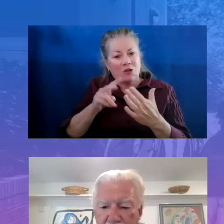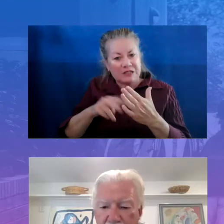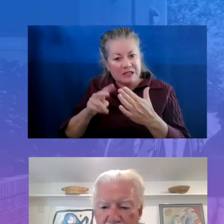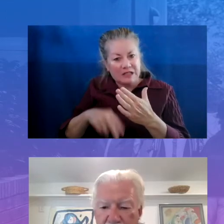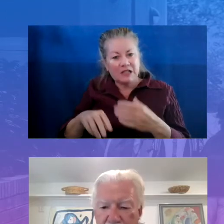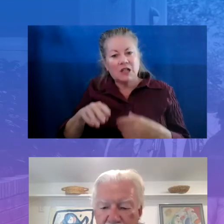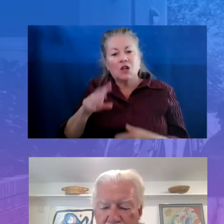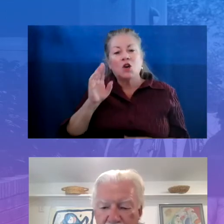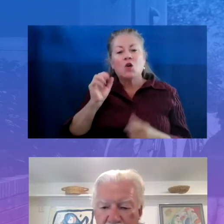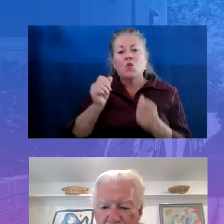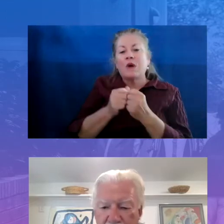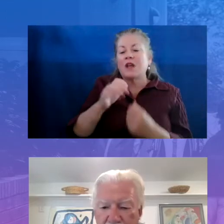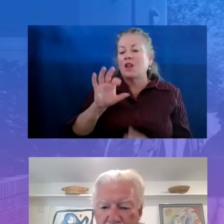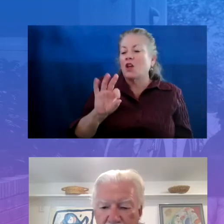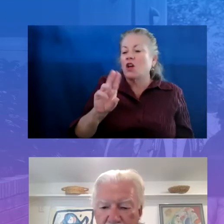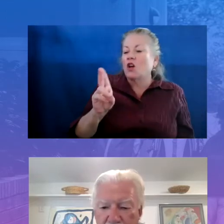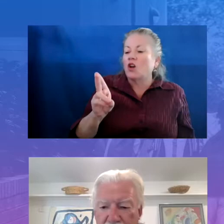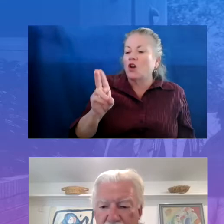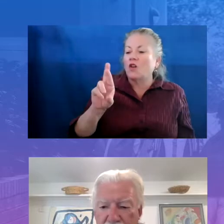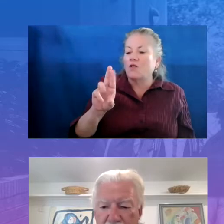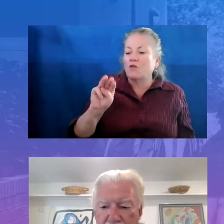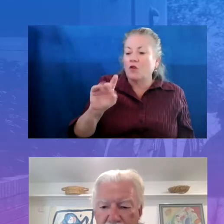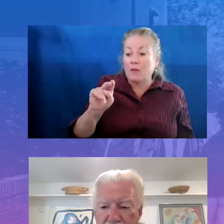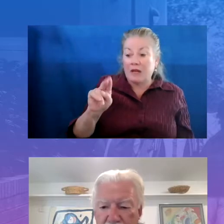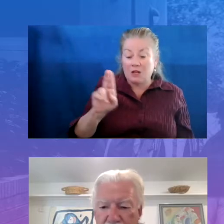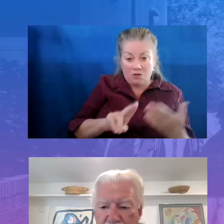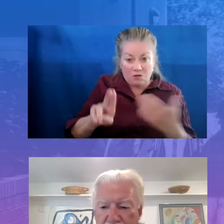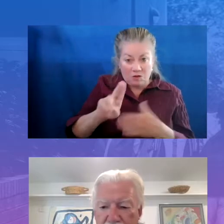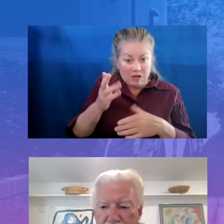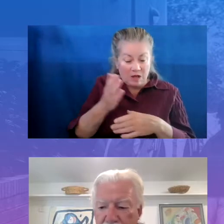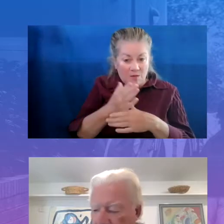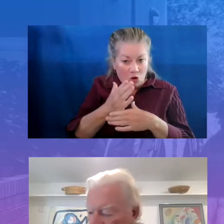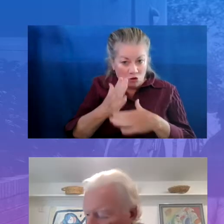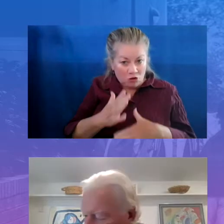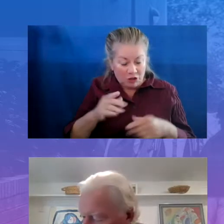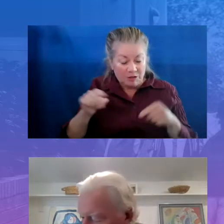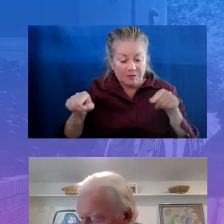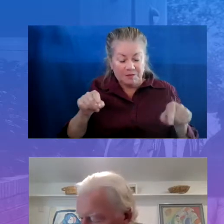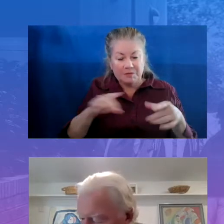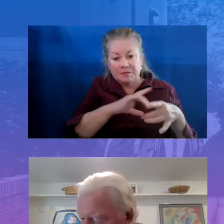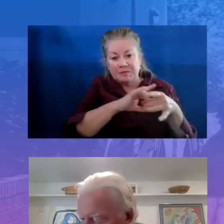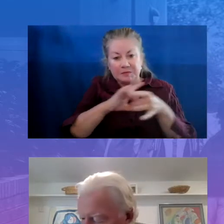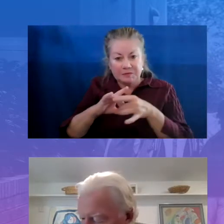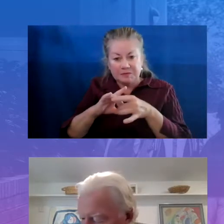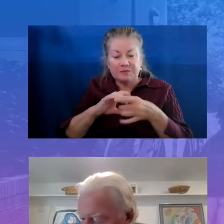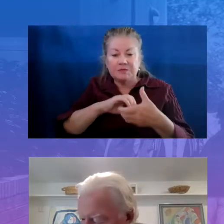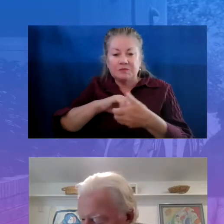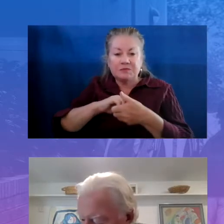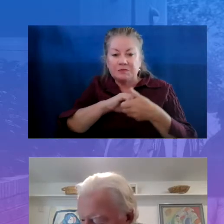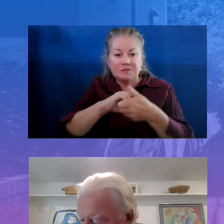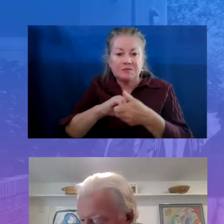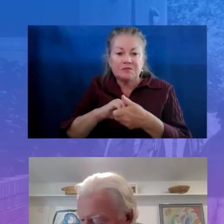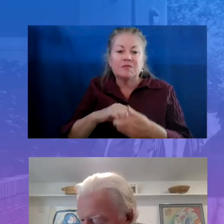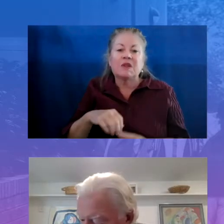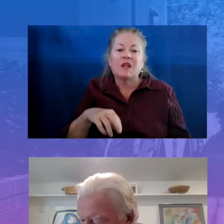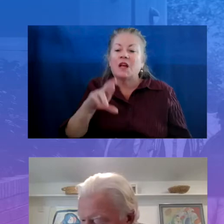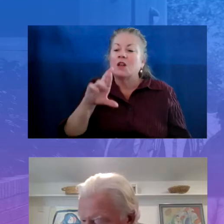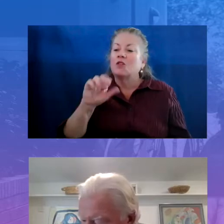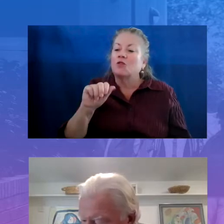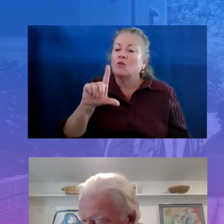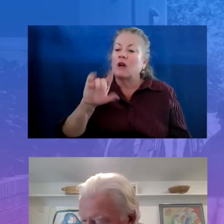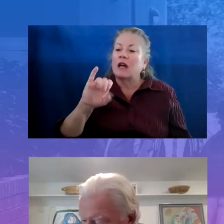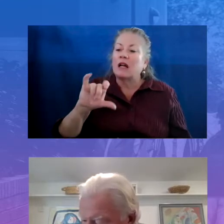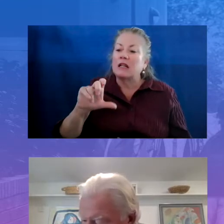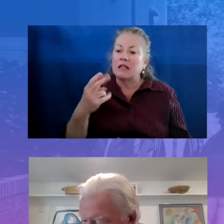partnership between South Carolina Department of Education and the Raleigh Institute where they are kind of